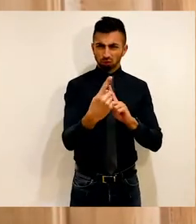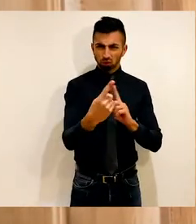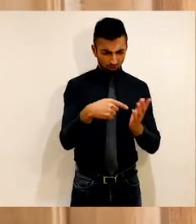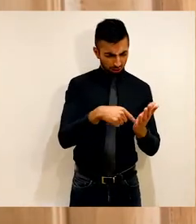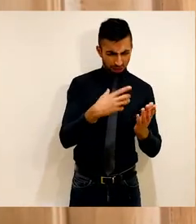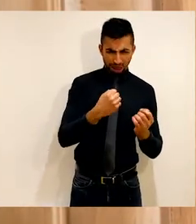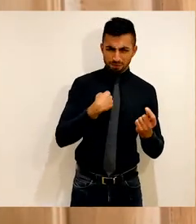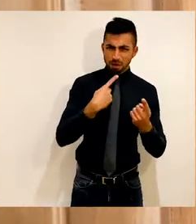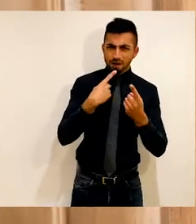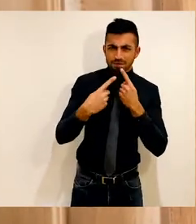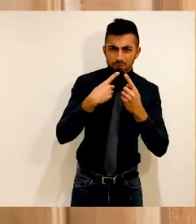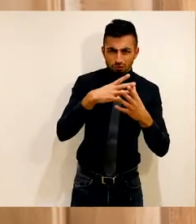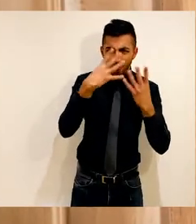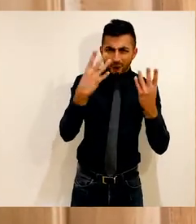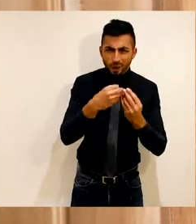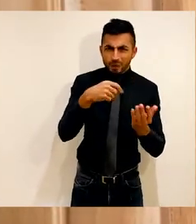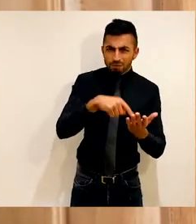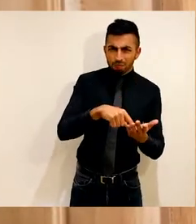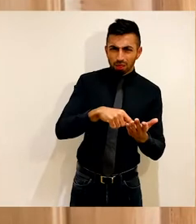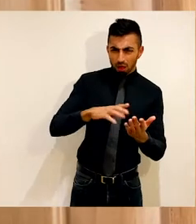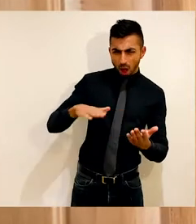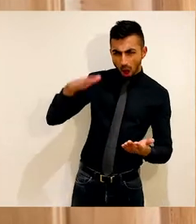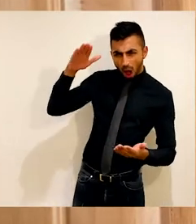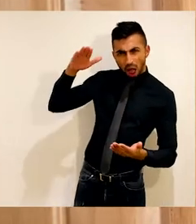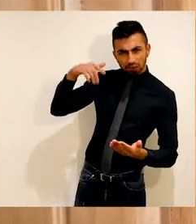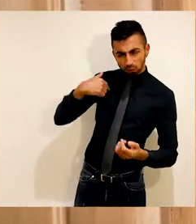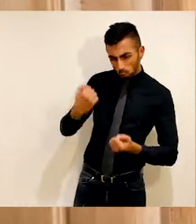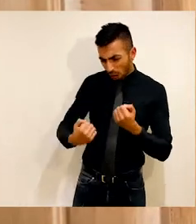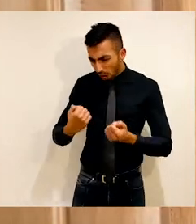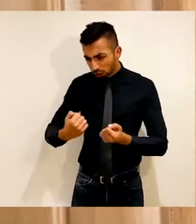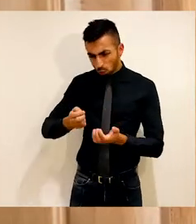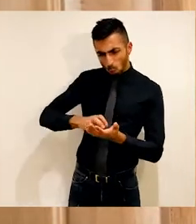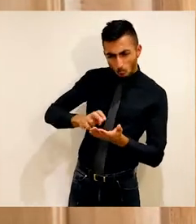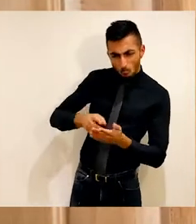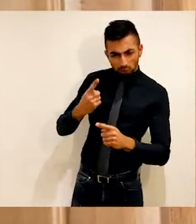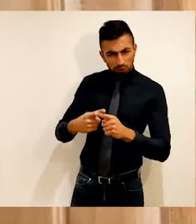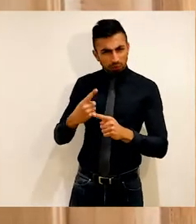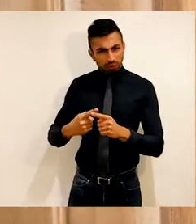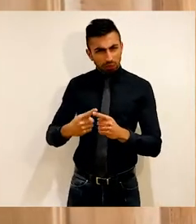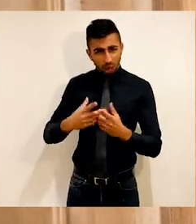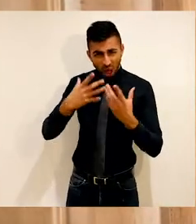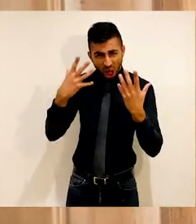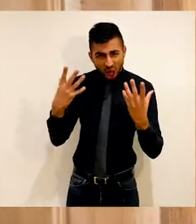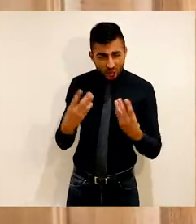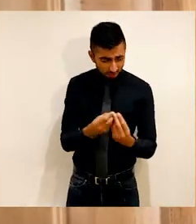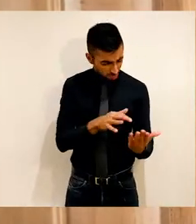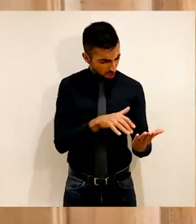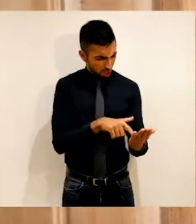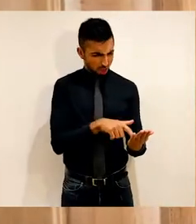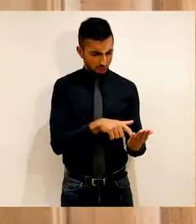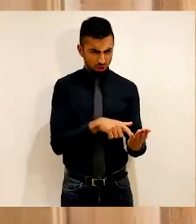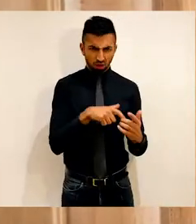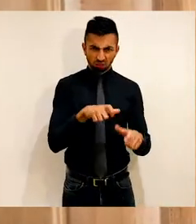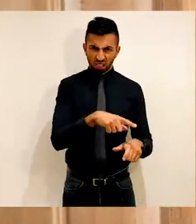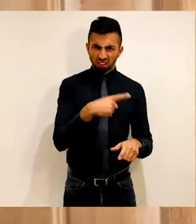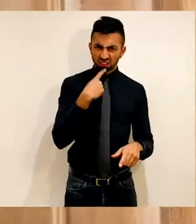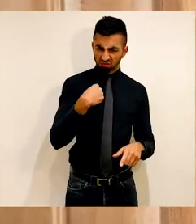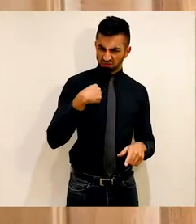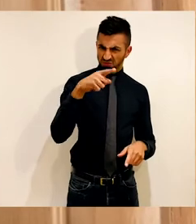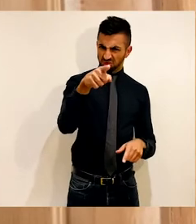measures my gait, my height, my weight, my average walking speed, and the number of average steps that I complete each day.